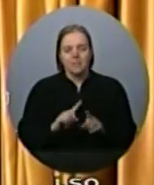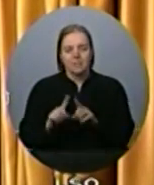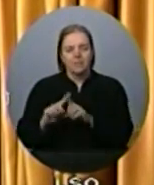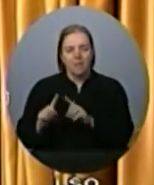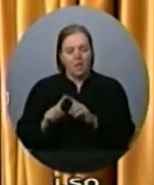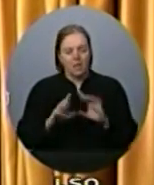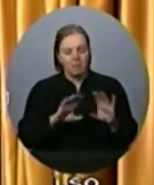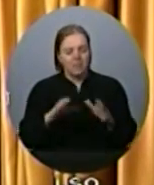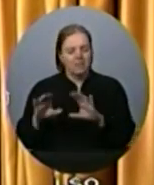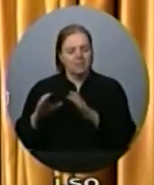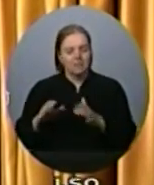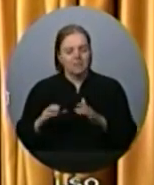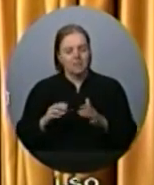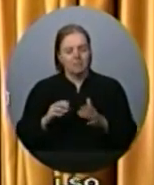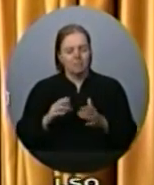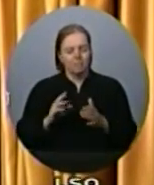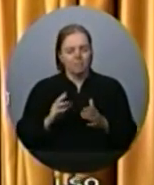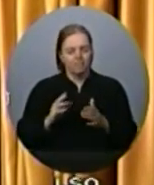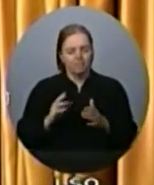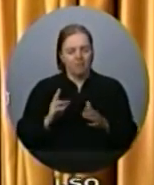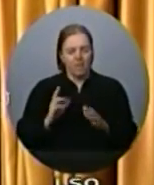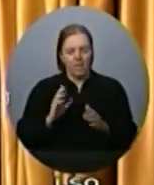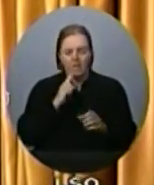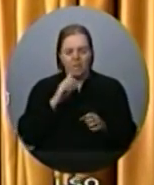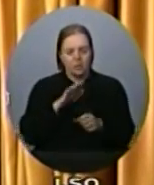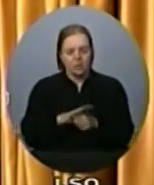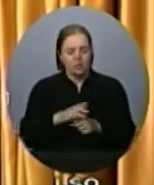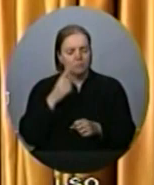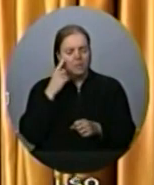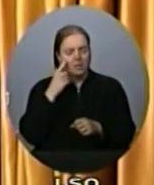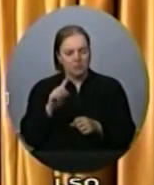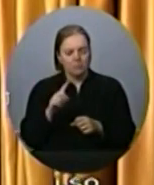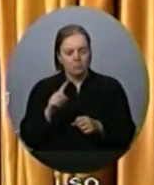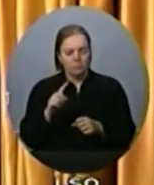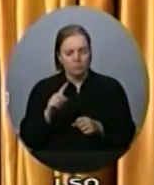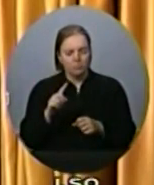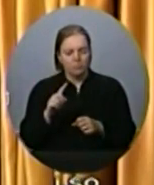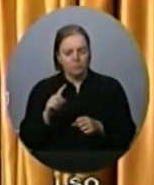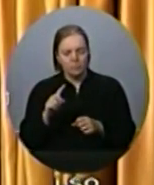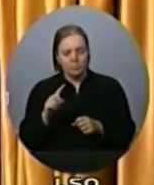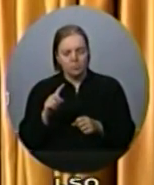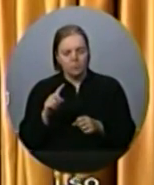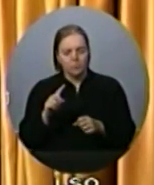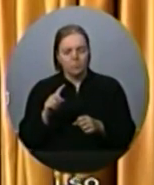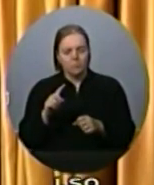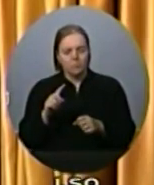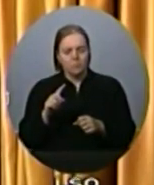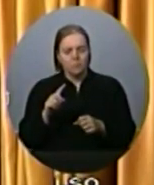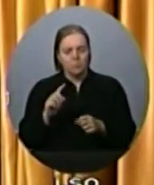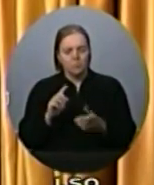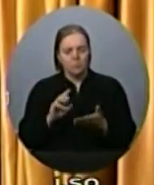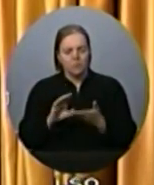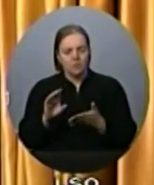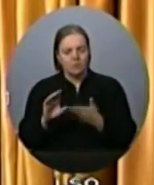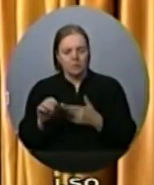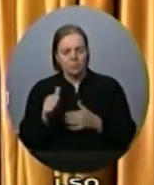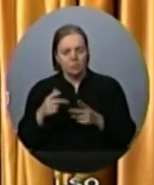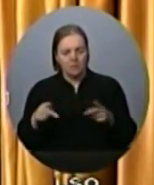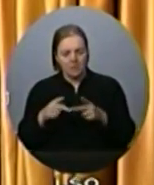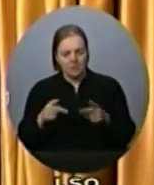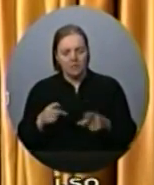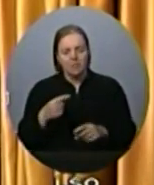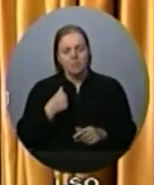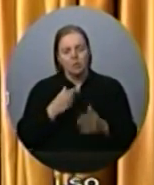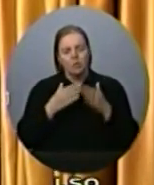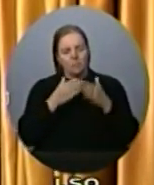commitments it made under the Investment Canada Act when it purchased Delco. In the time since, the government has worked hard to maintain jobs in a